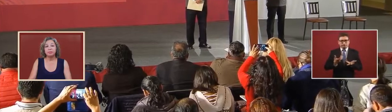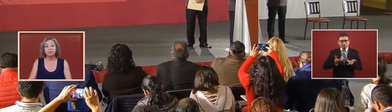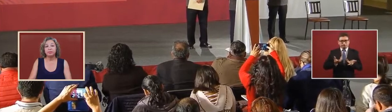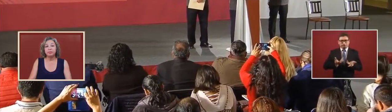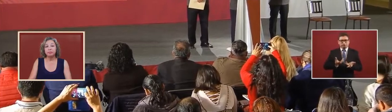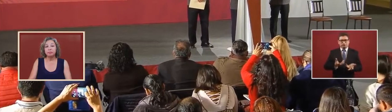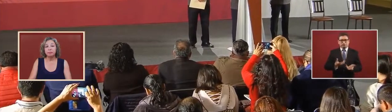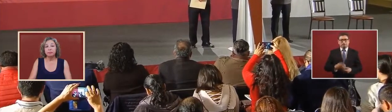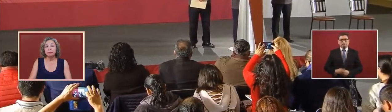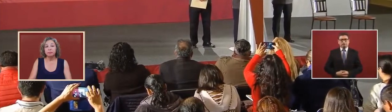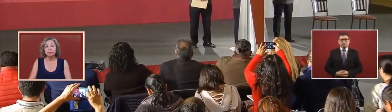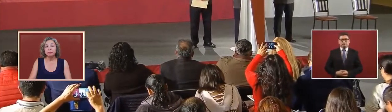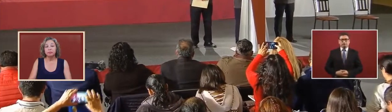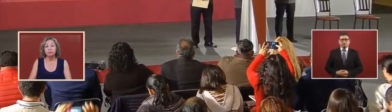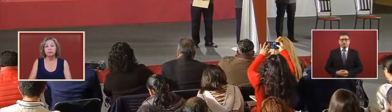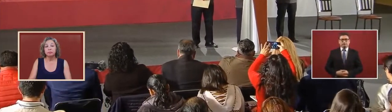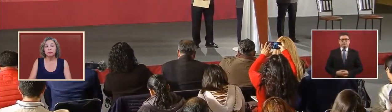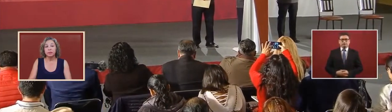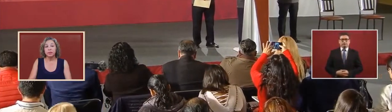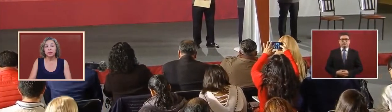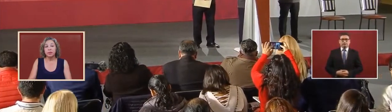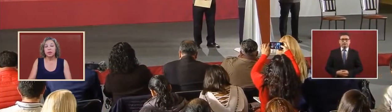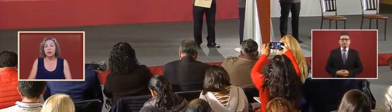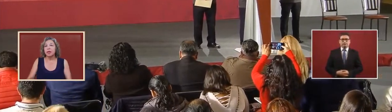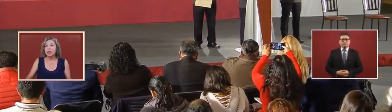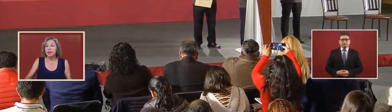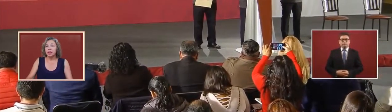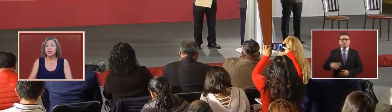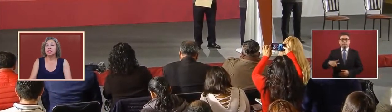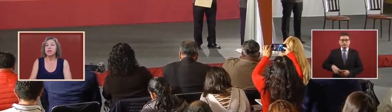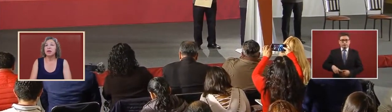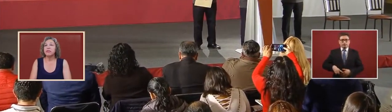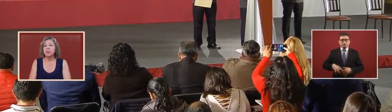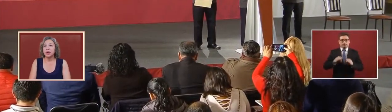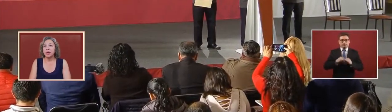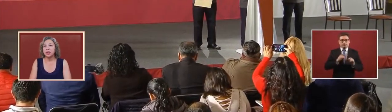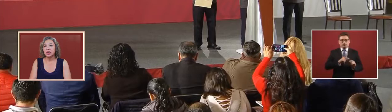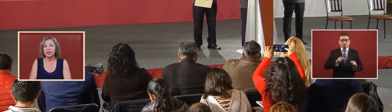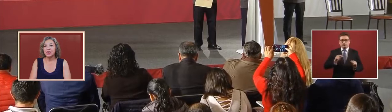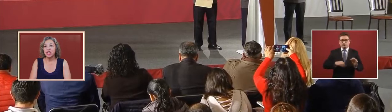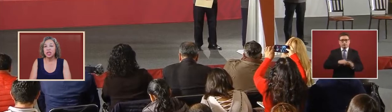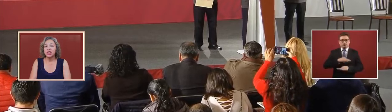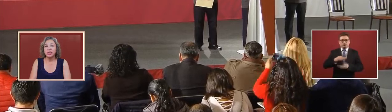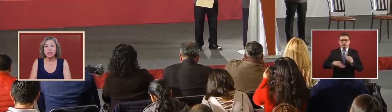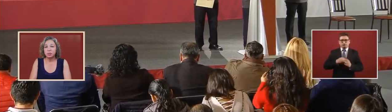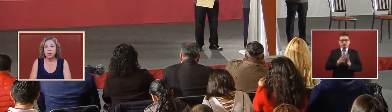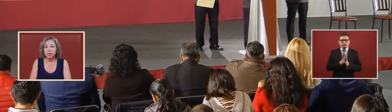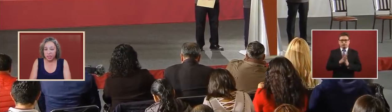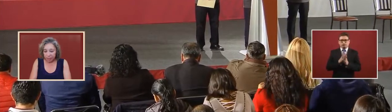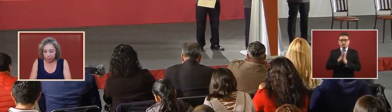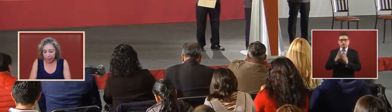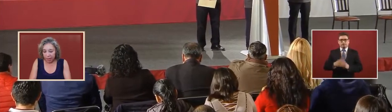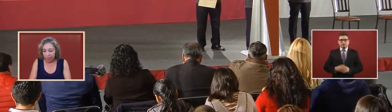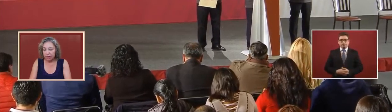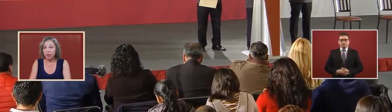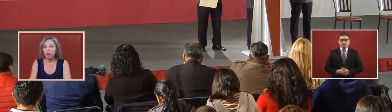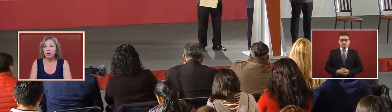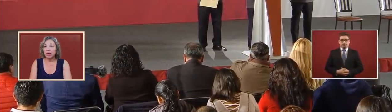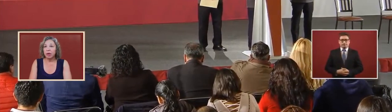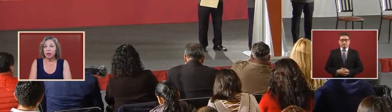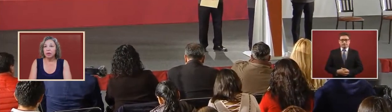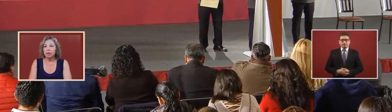it's the government in conjunction that is participating